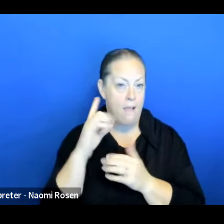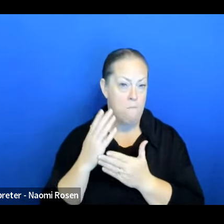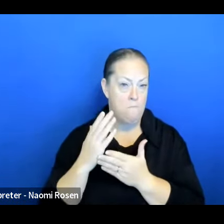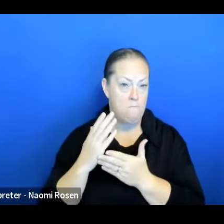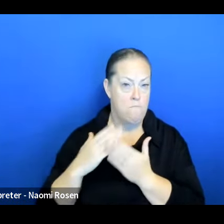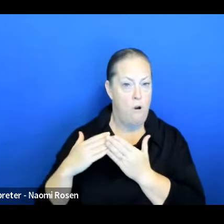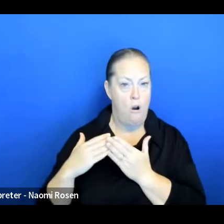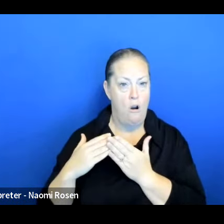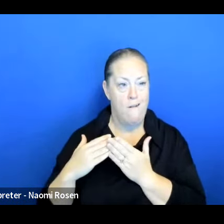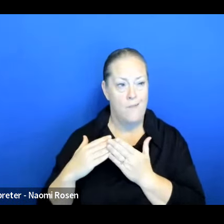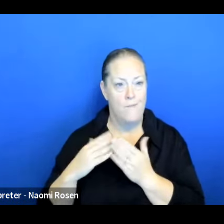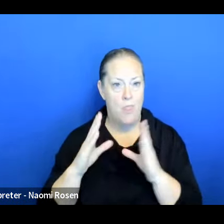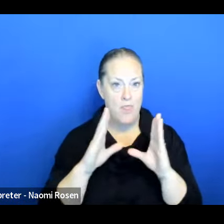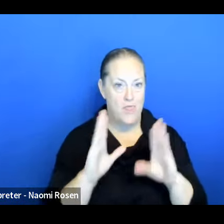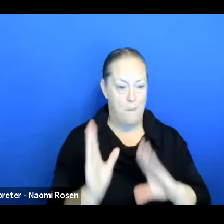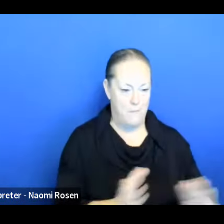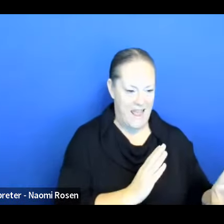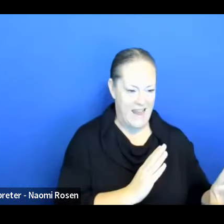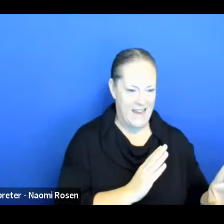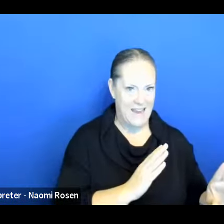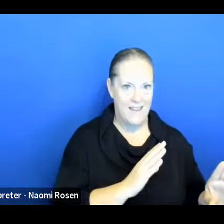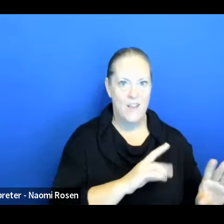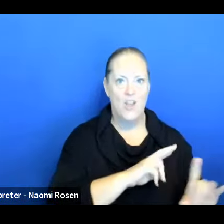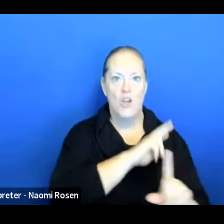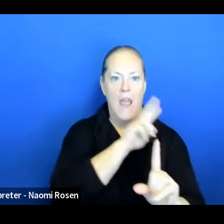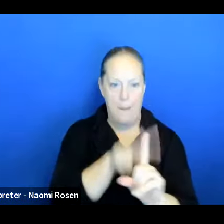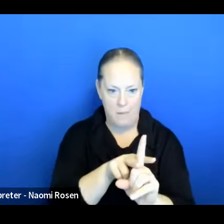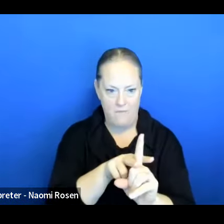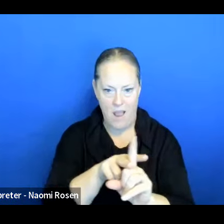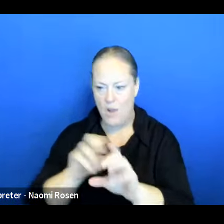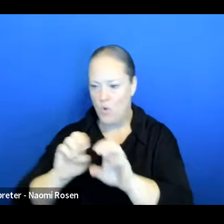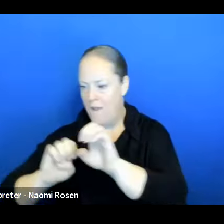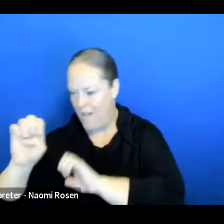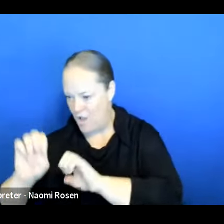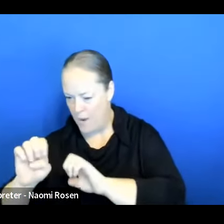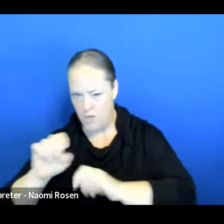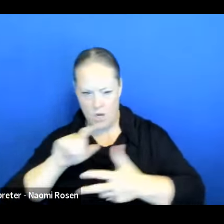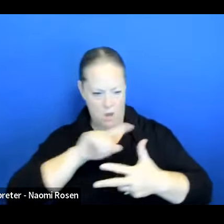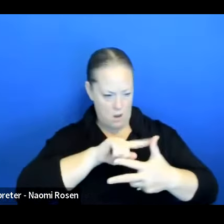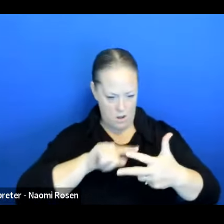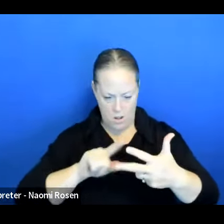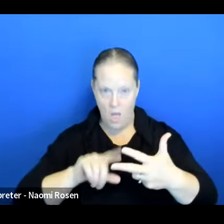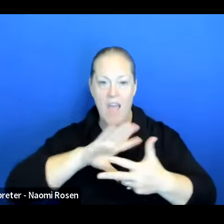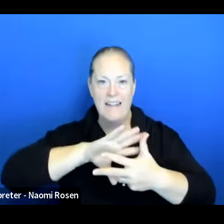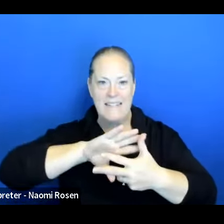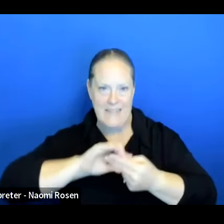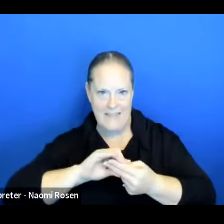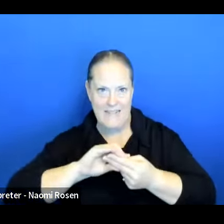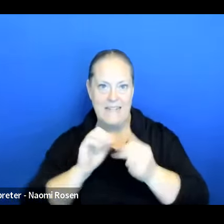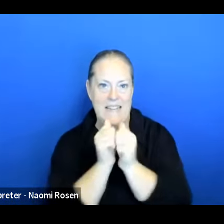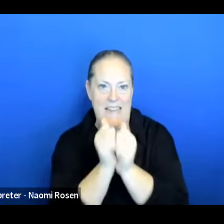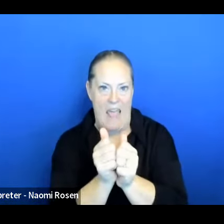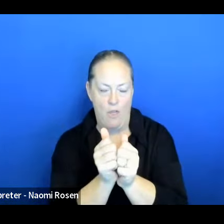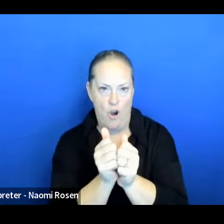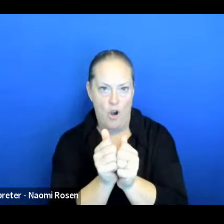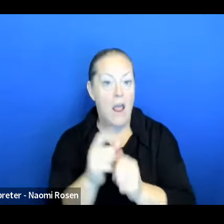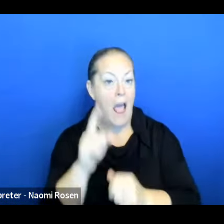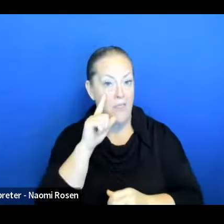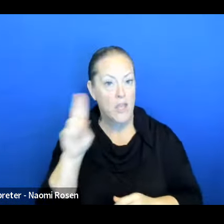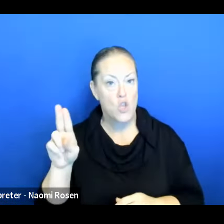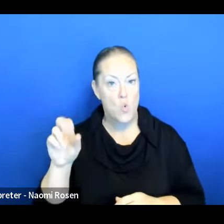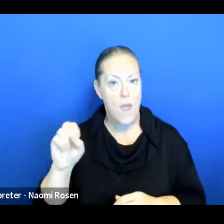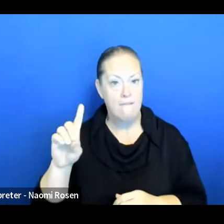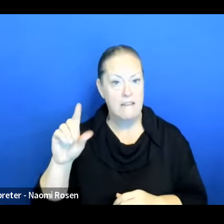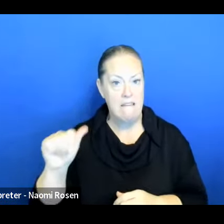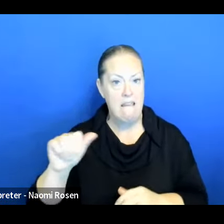planning to implementation to evaluation altogether. Again, I think USDA has done its part in making sure that the planning is